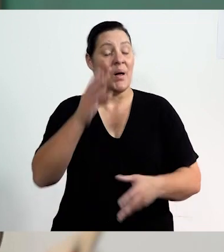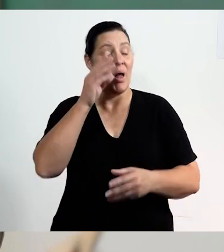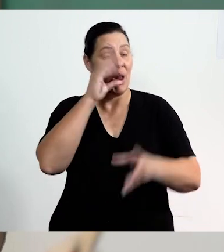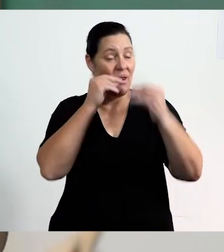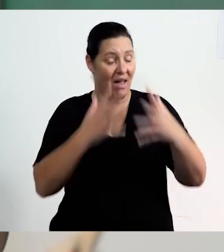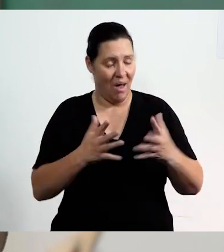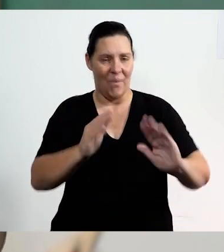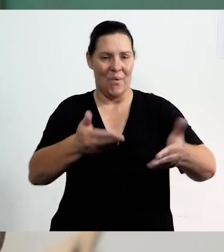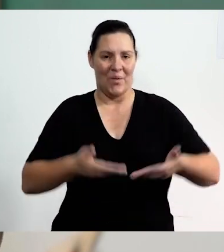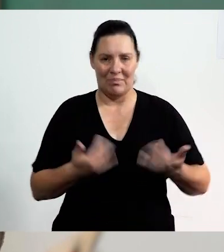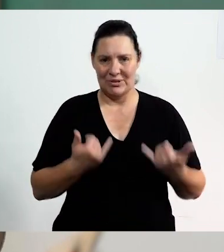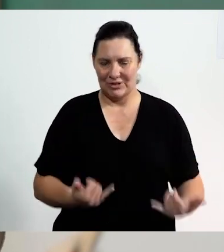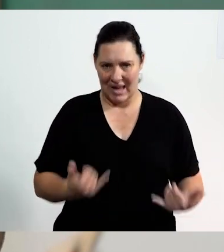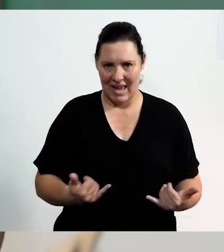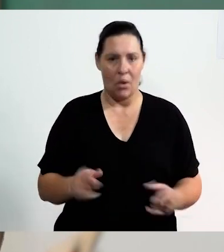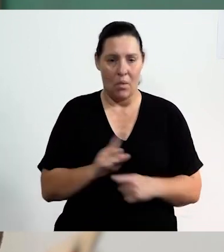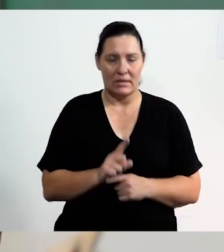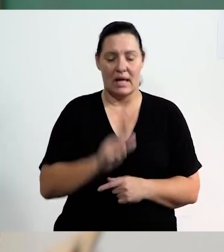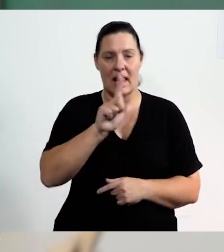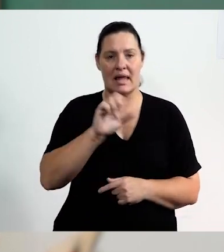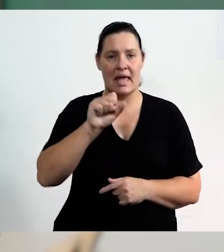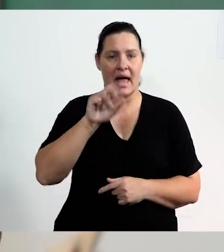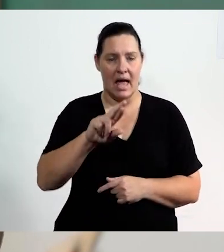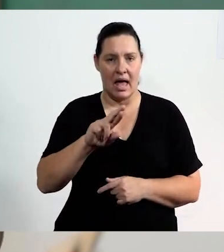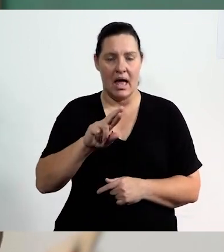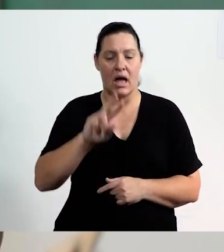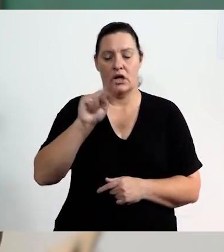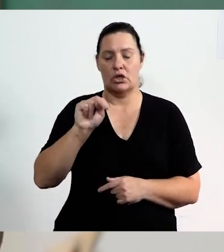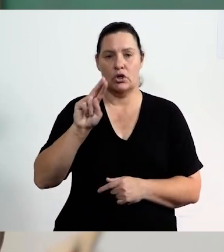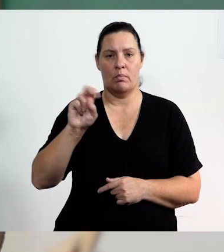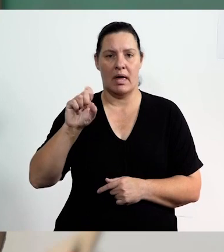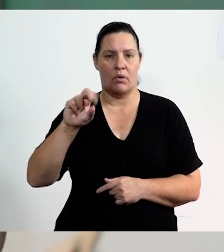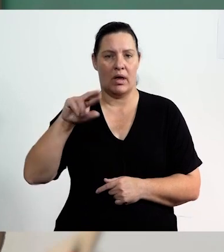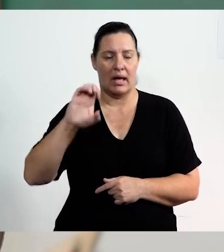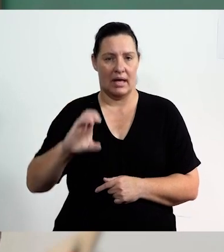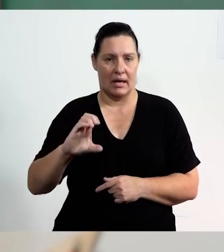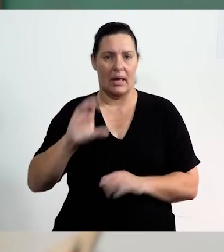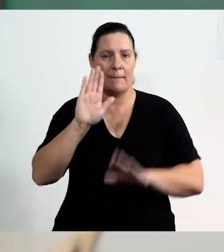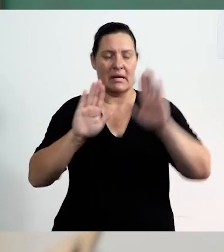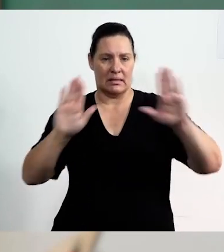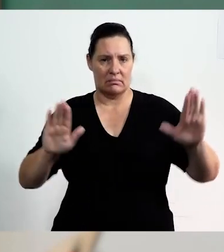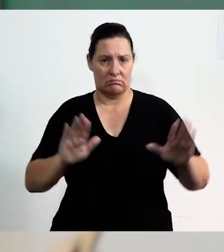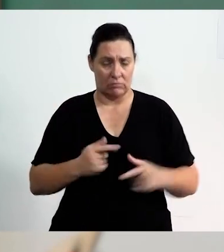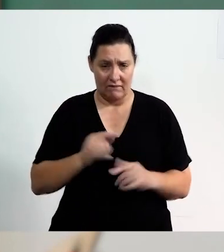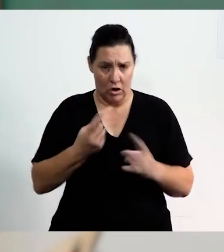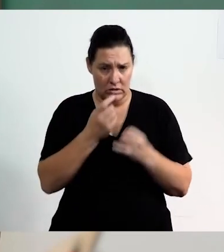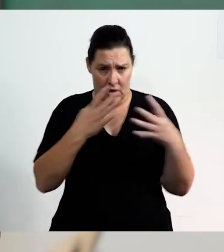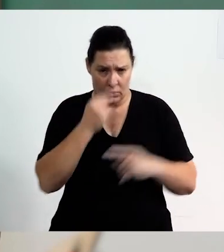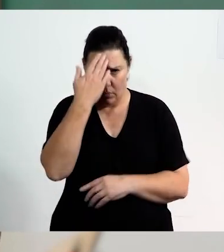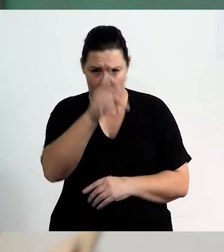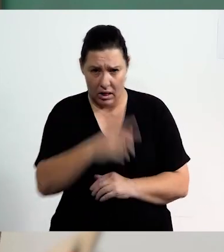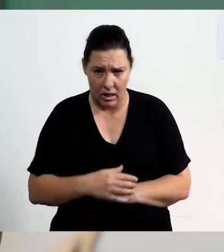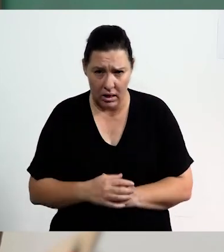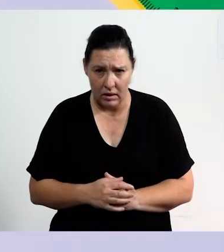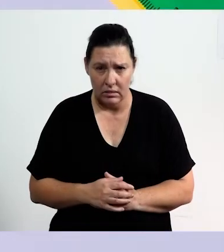Welcome learners to today's lesson of linear numeric patterns. So let's start off our lesson with a did you know.